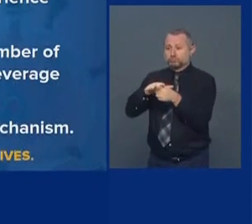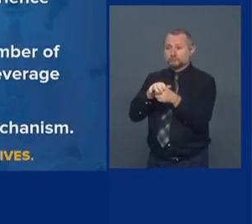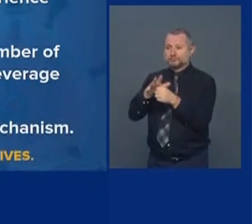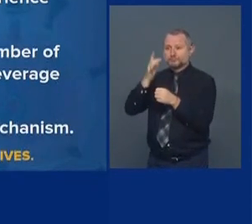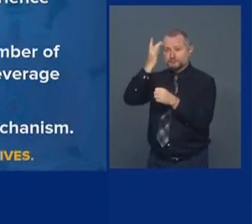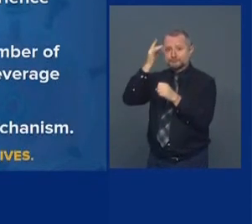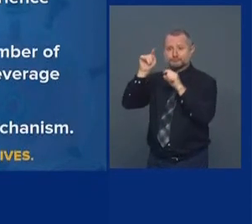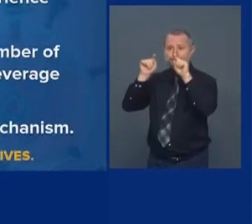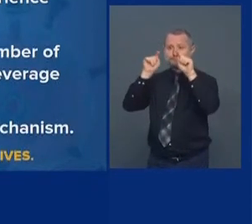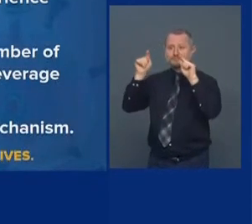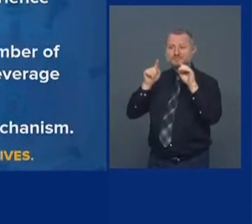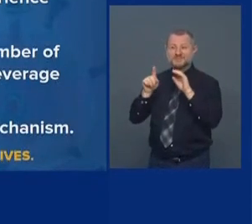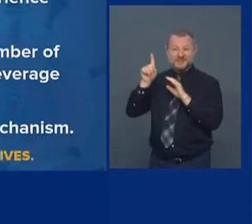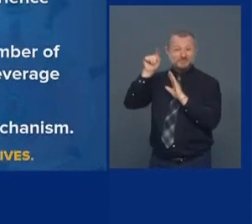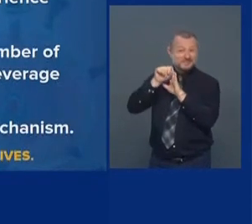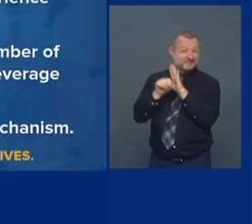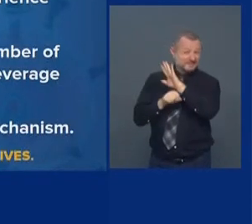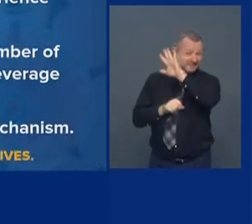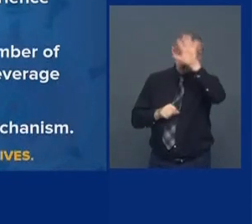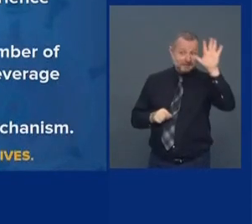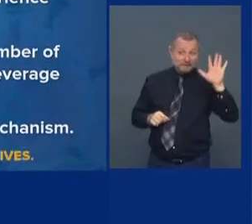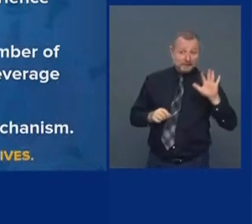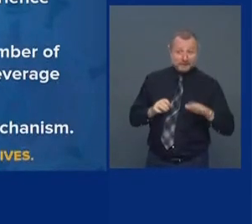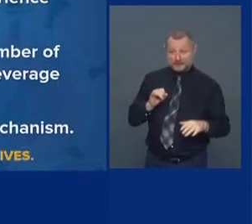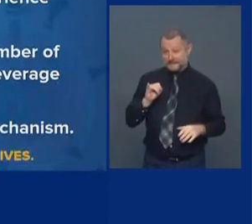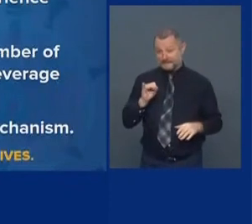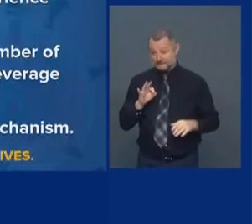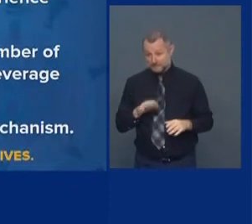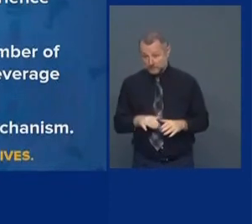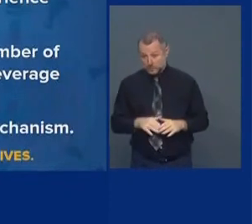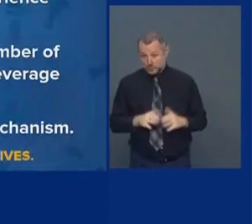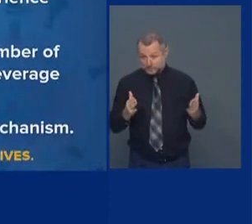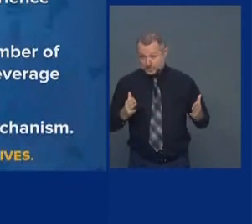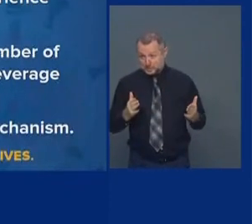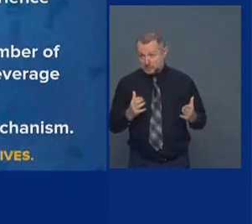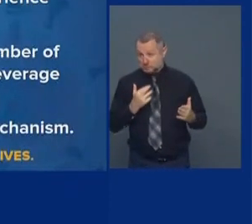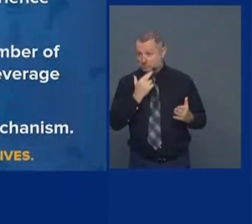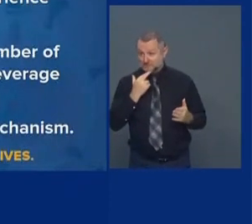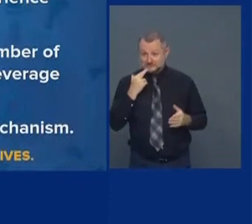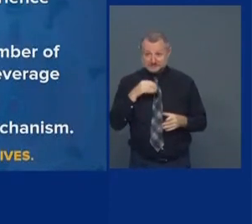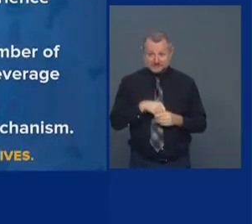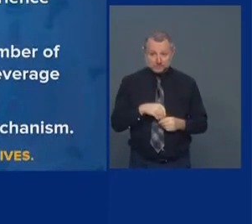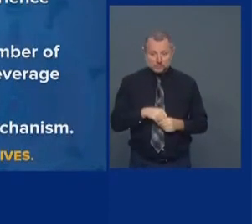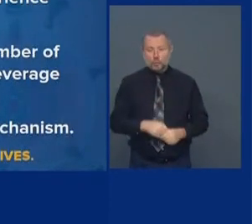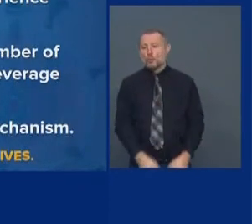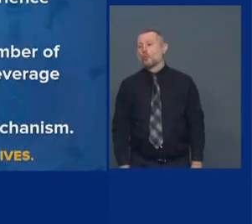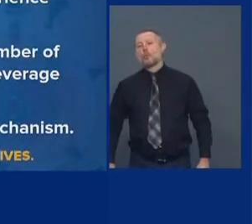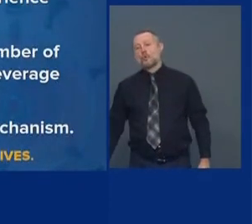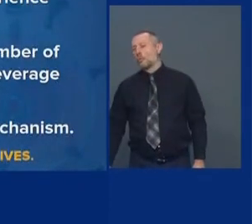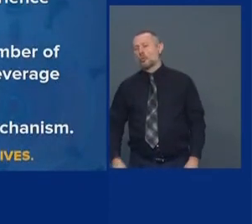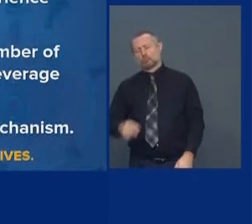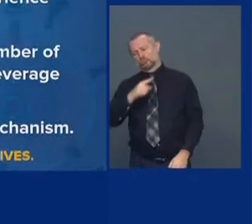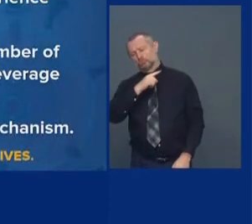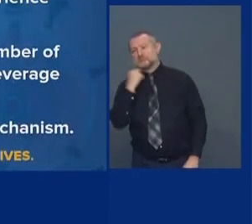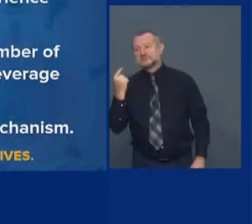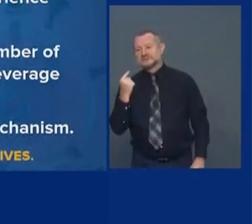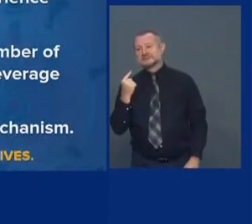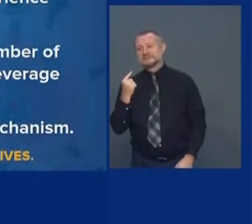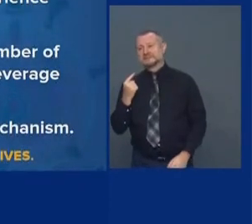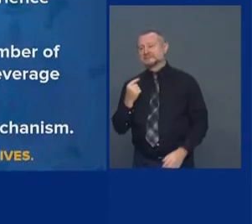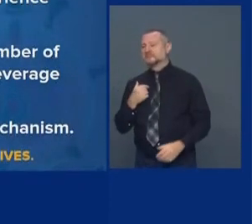This is not without risk, right? We're managing risk, but there is no zero risk.